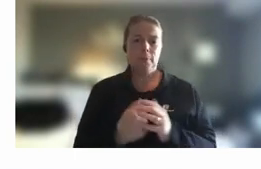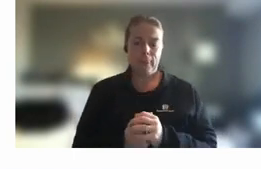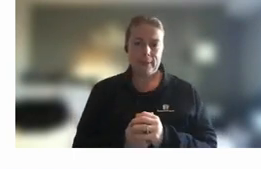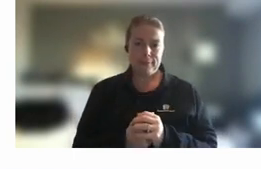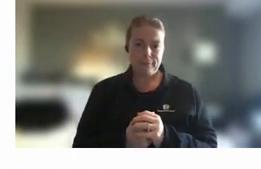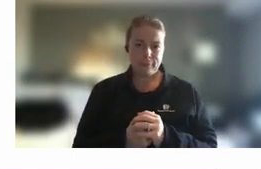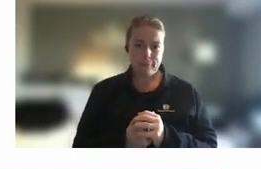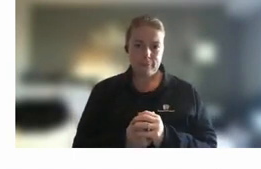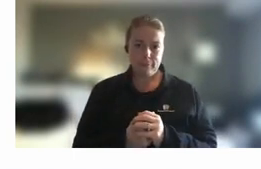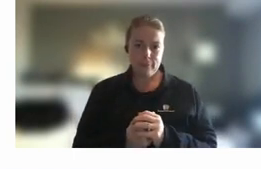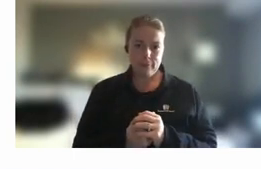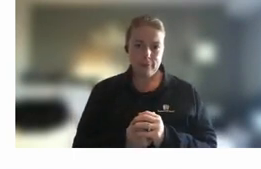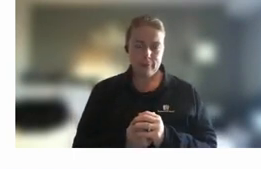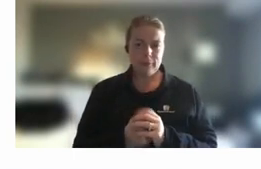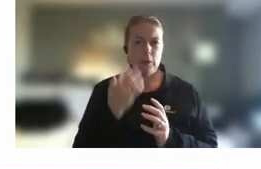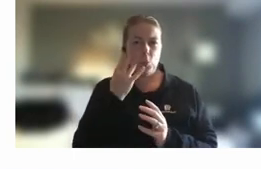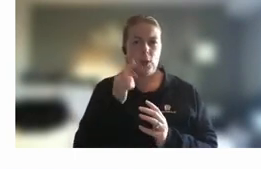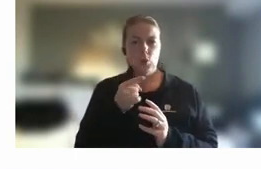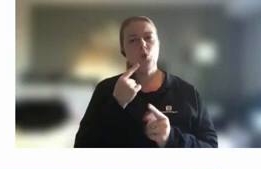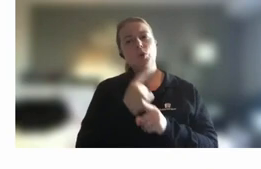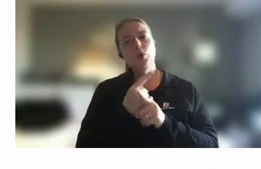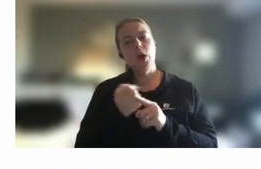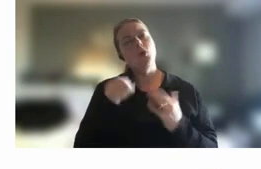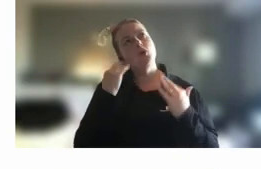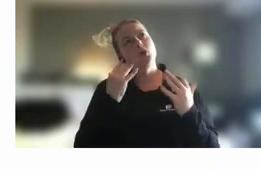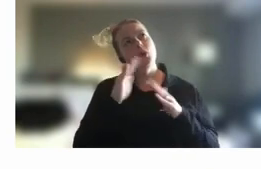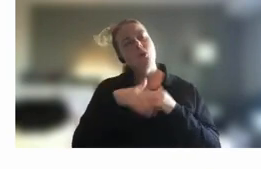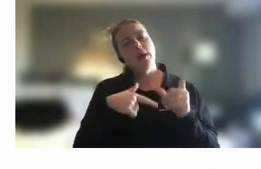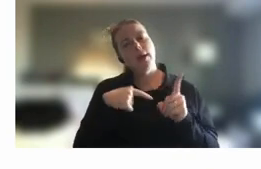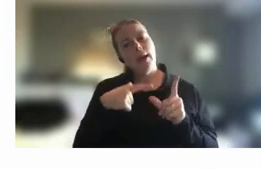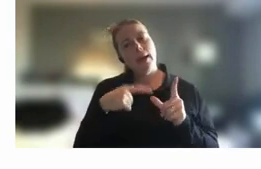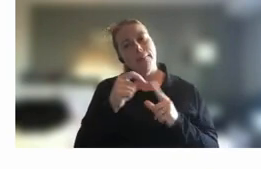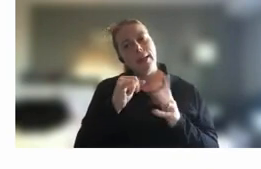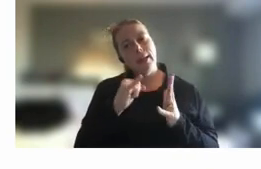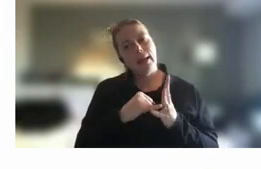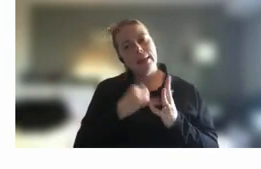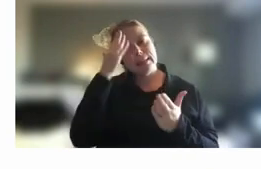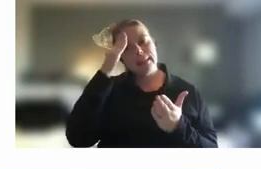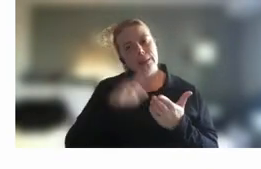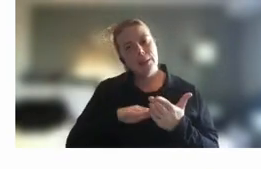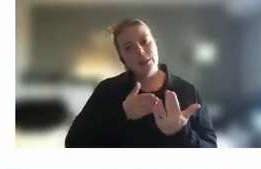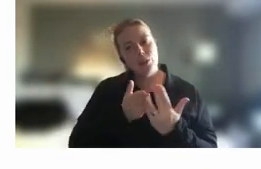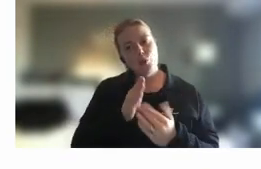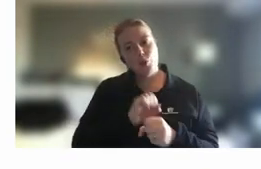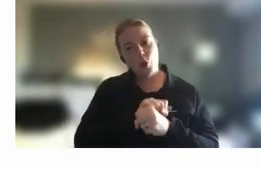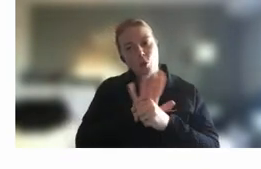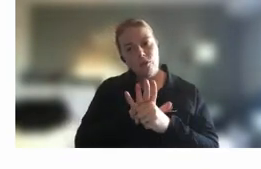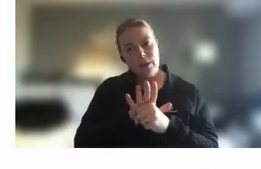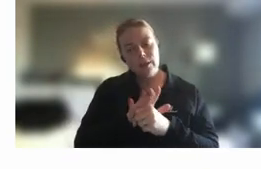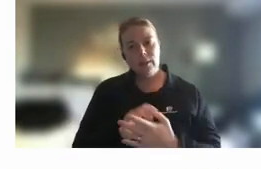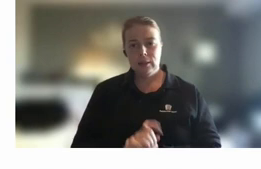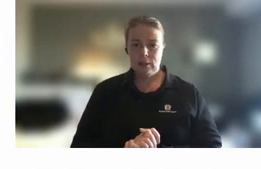you were talking I was reflecting on the ABS's experience during COVID and certainly I have